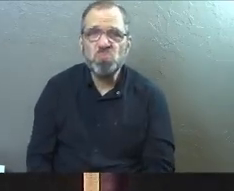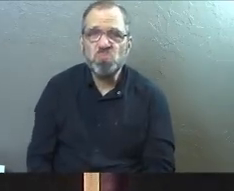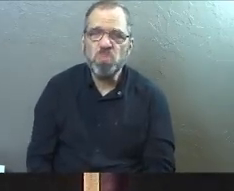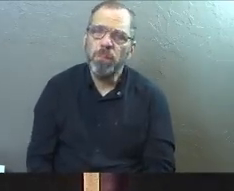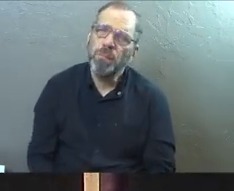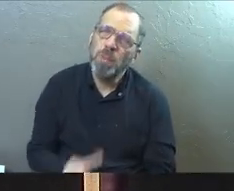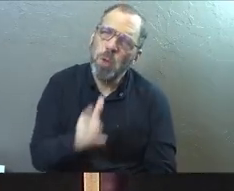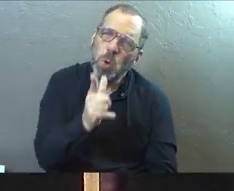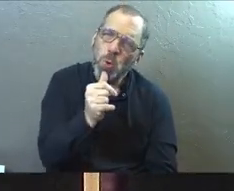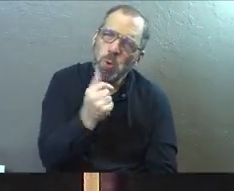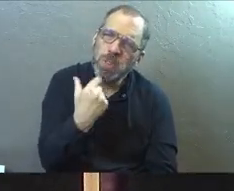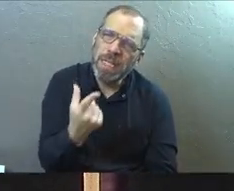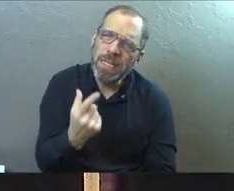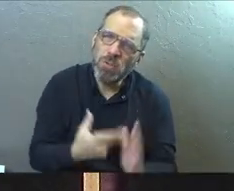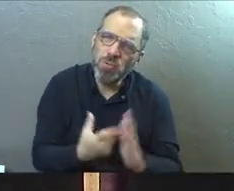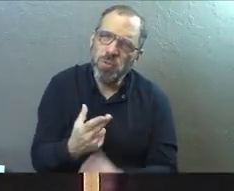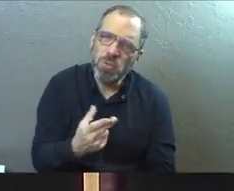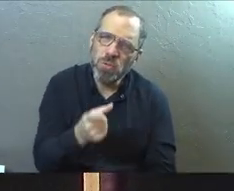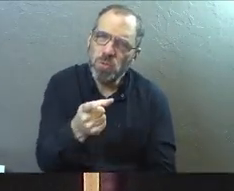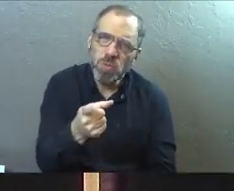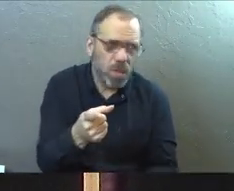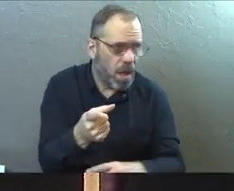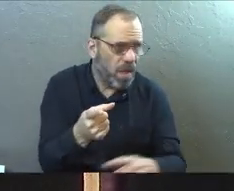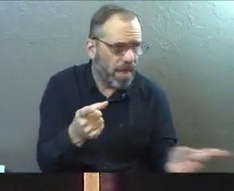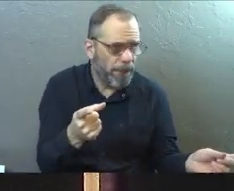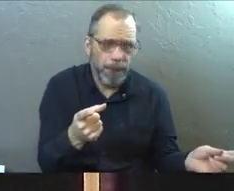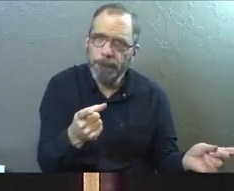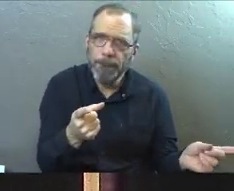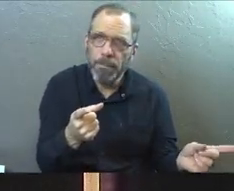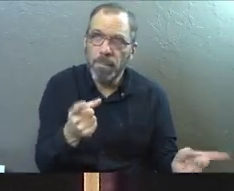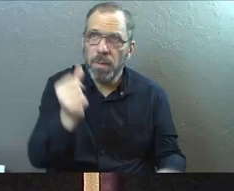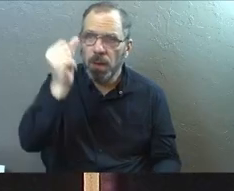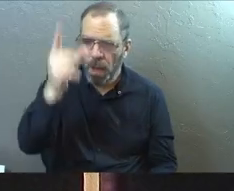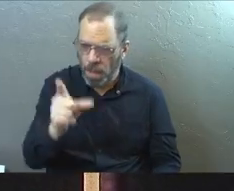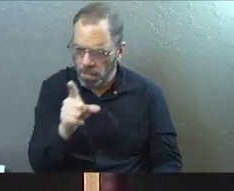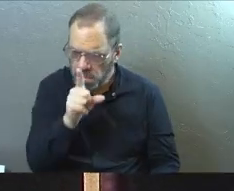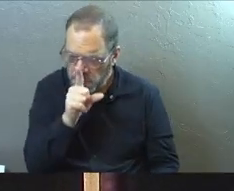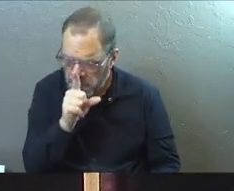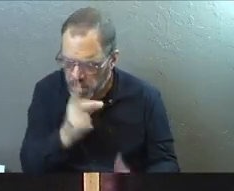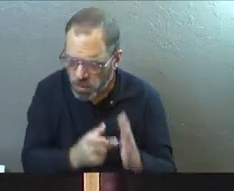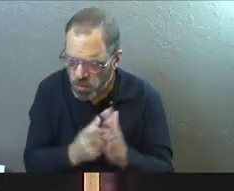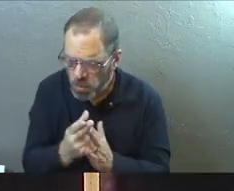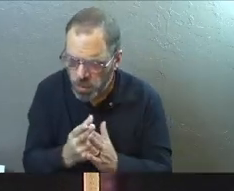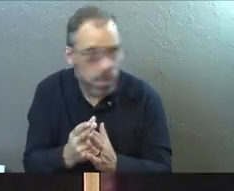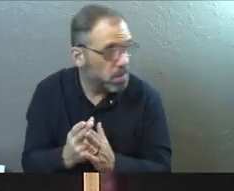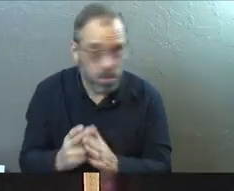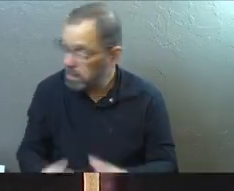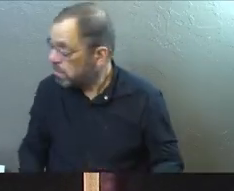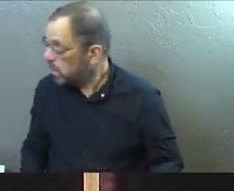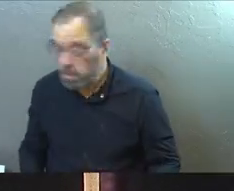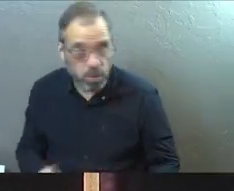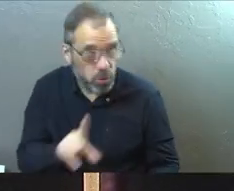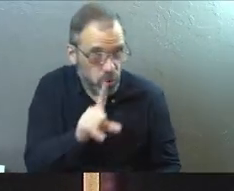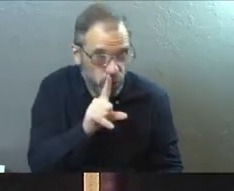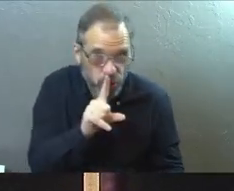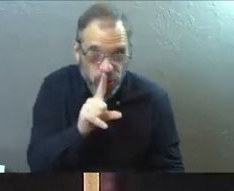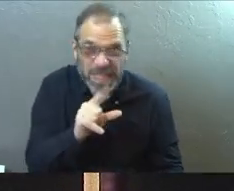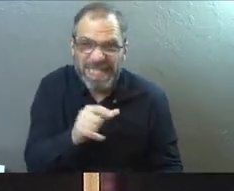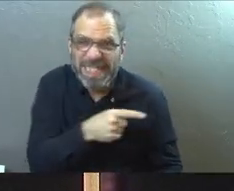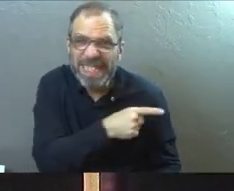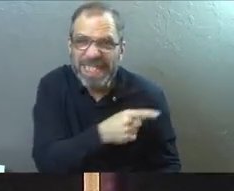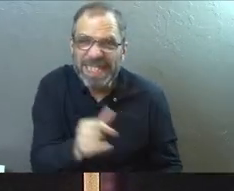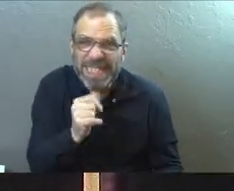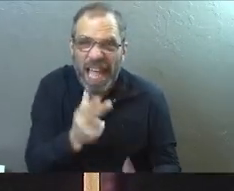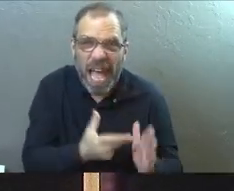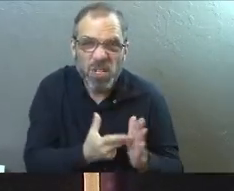Who says it's truth? They did. You did. Because if God didn't say it's truth, then let me tell you a secret. It's probably not true.